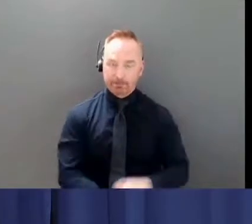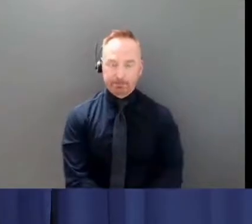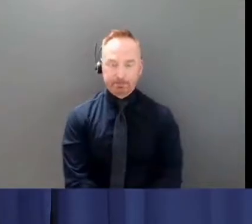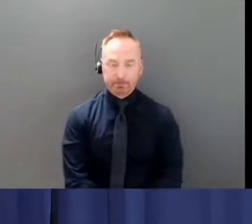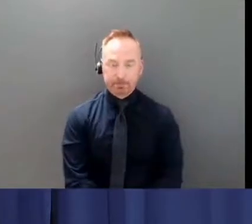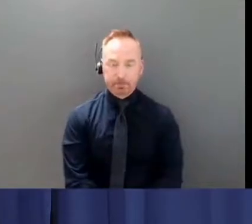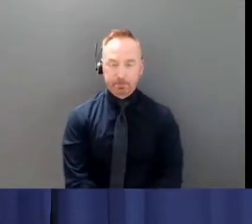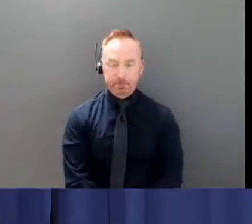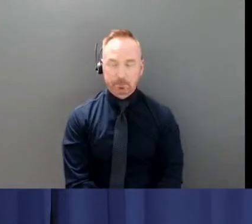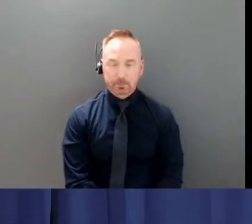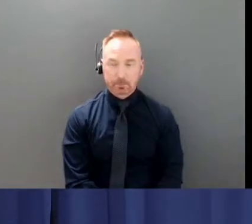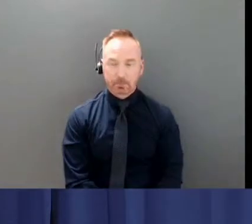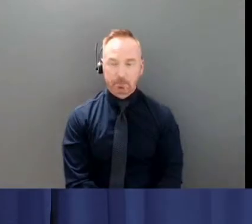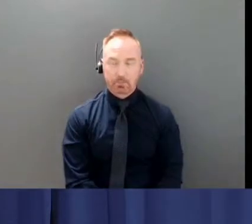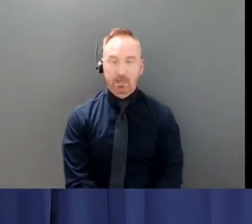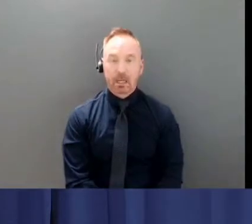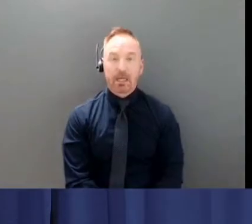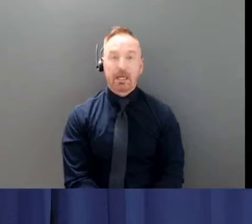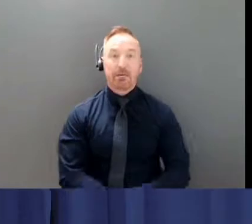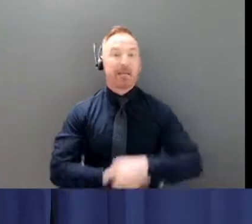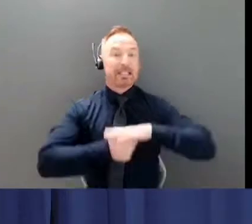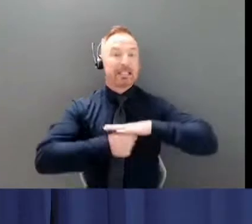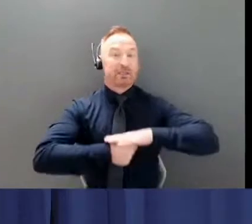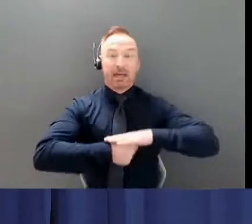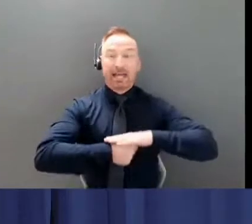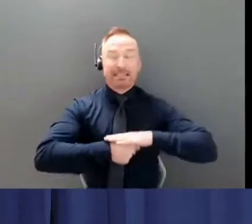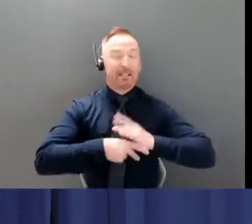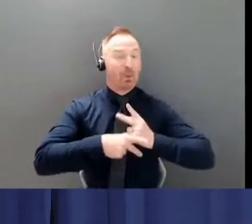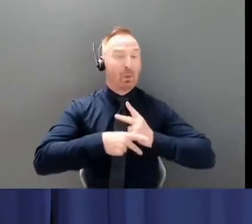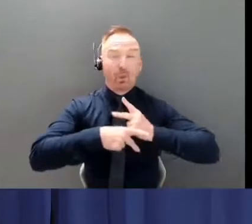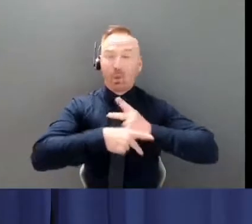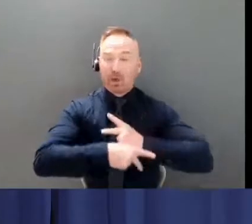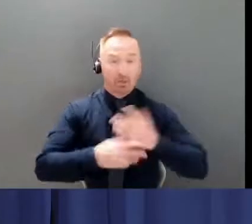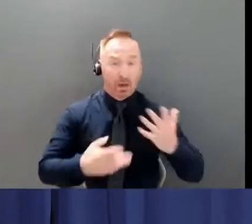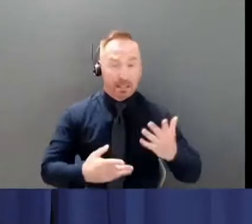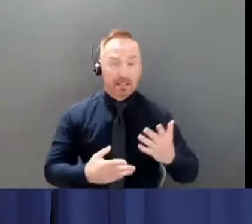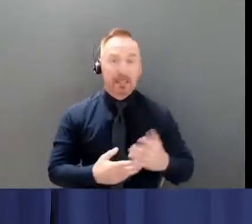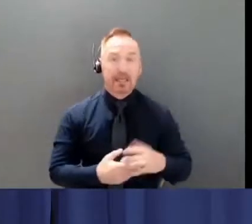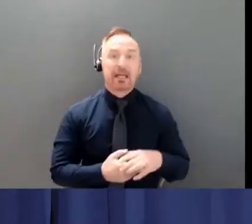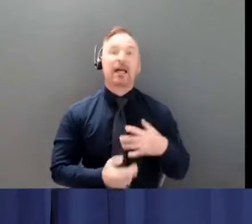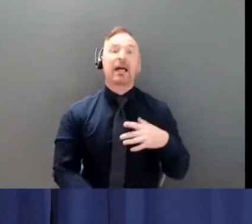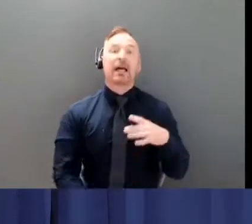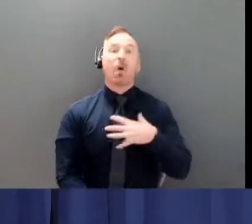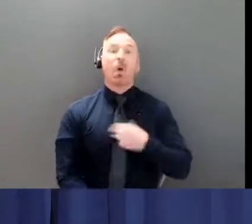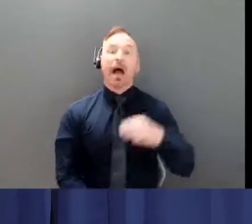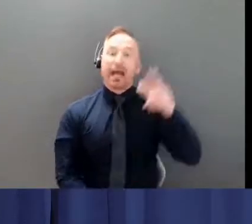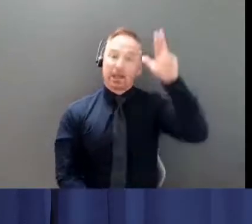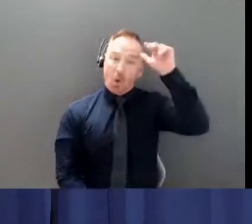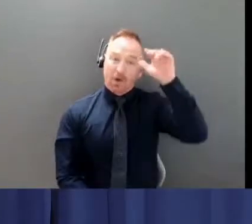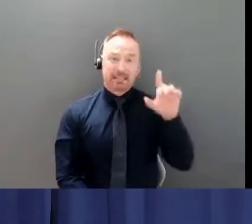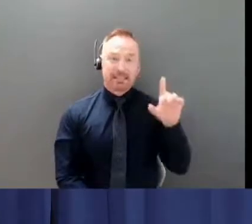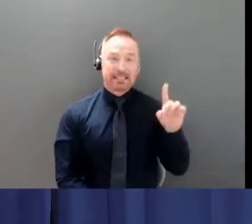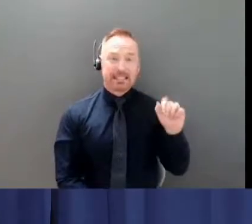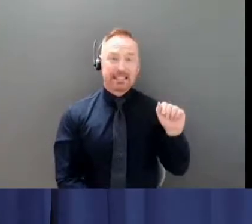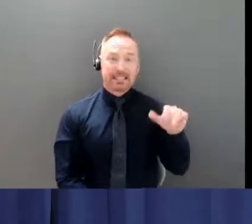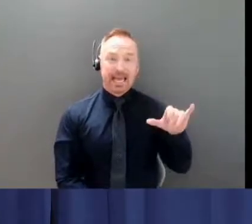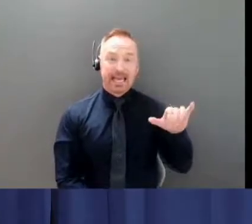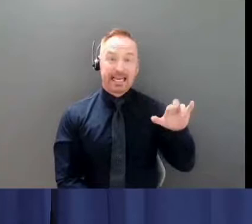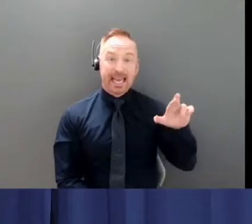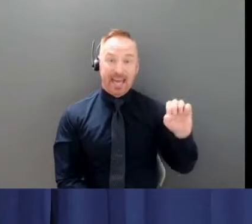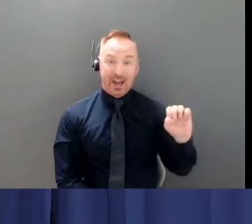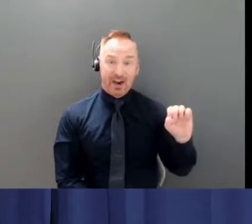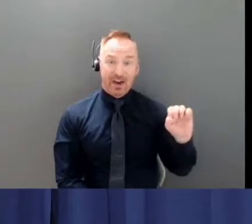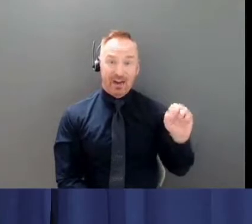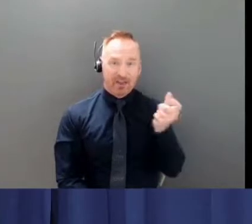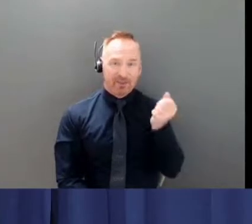Adding to the stress of this outbreak is a number of daycares within Whitehorse that have been identified as places of exposure.